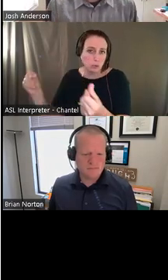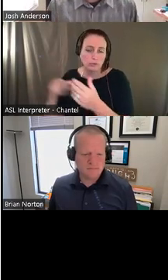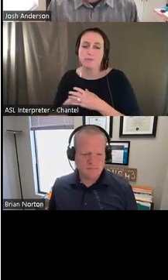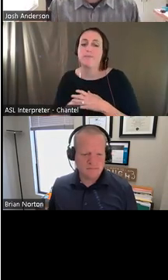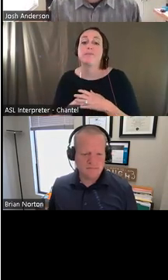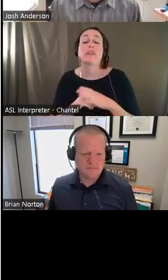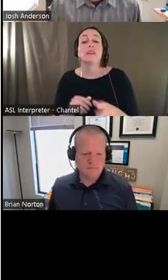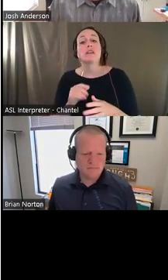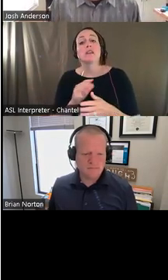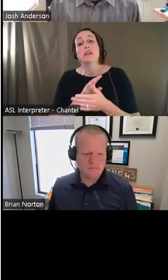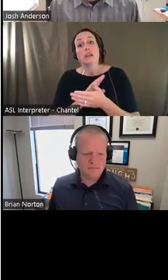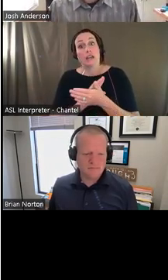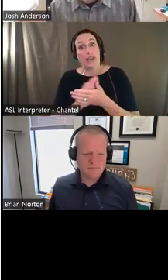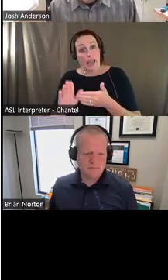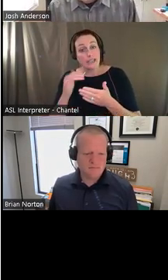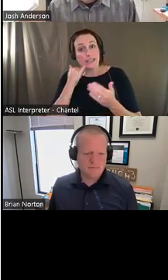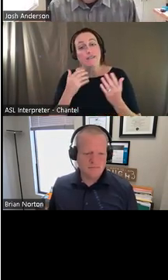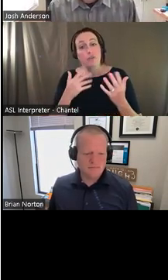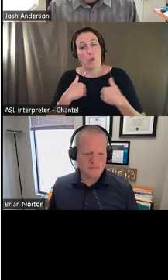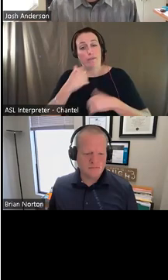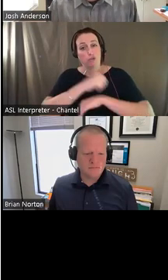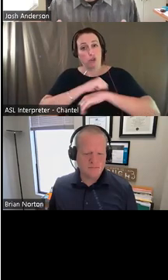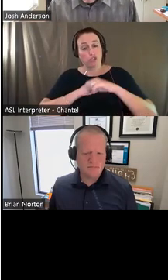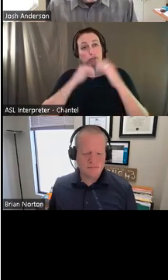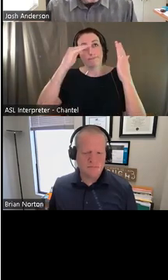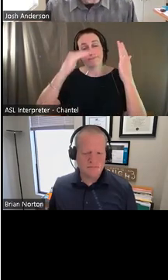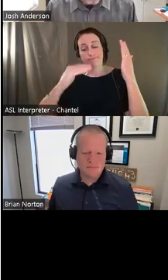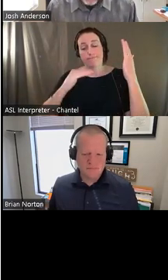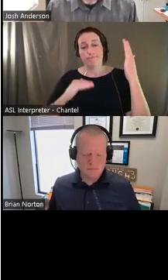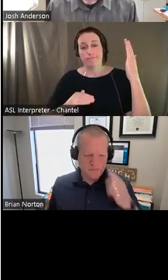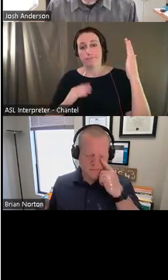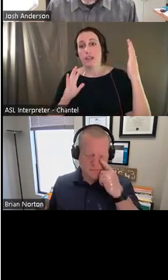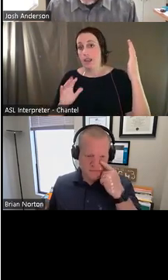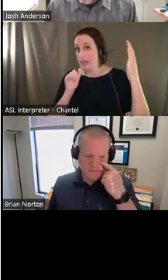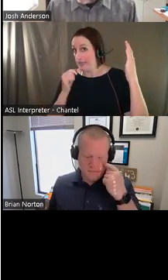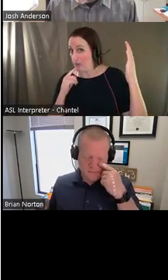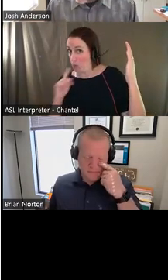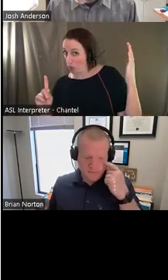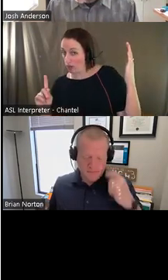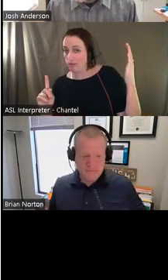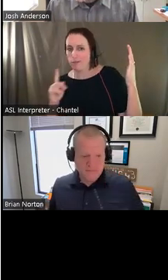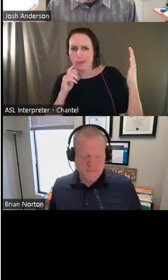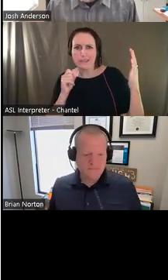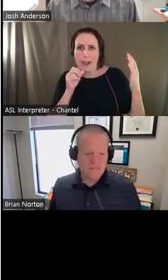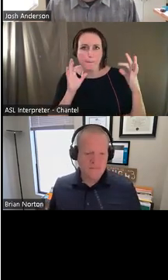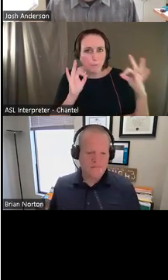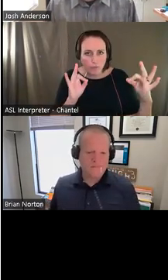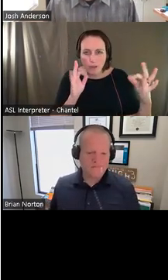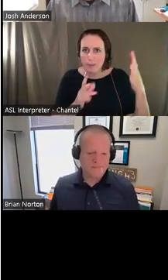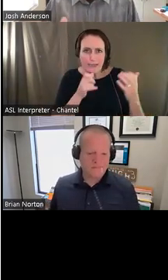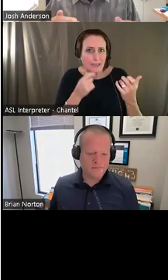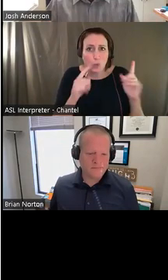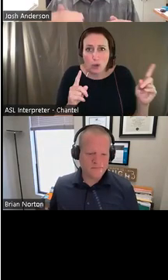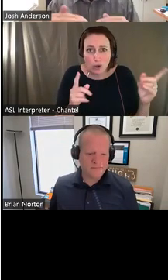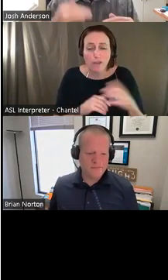you have it in that whole way, if it doesn't work. So, and again, none of us are perfect. Um, if it doesn't